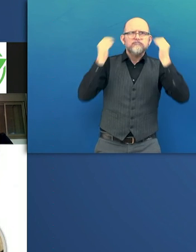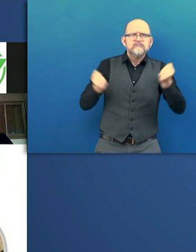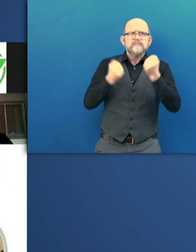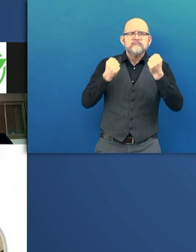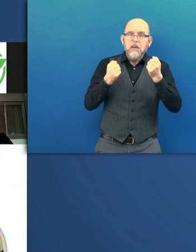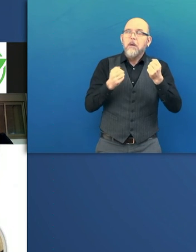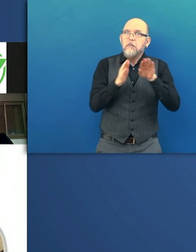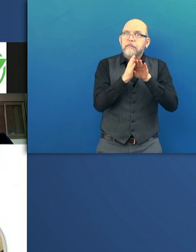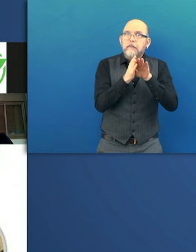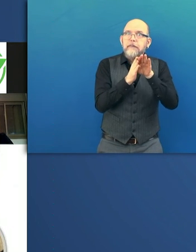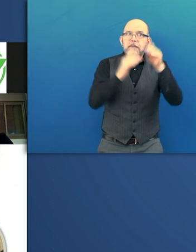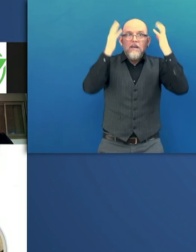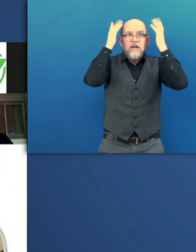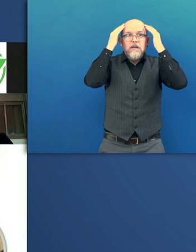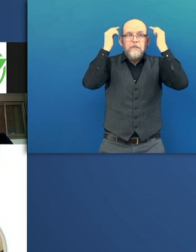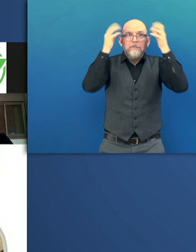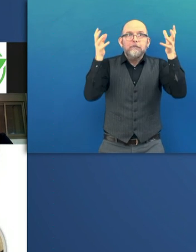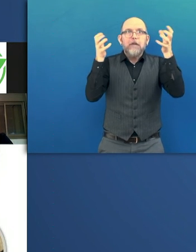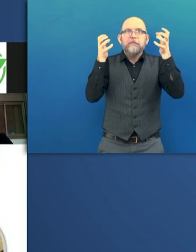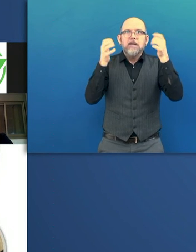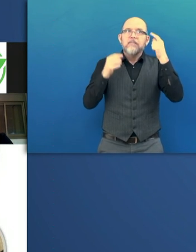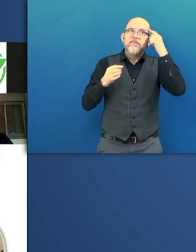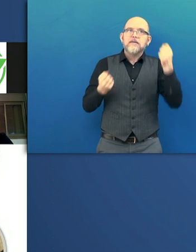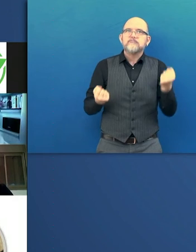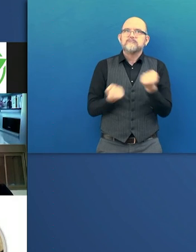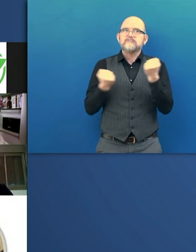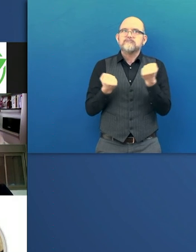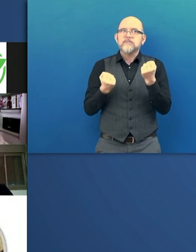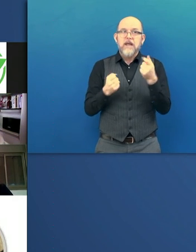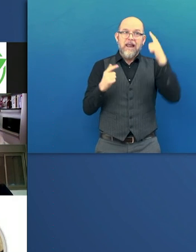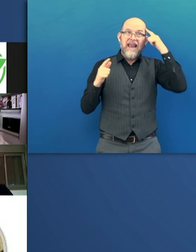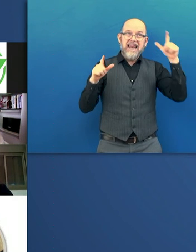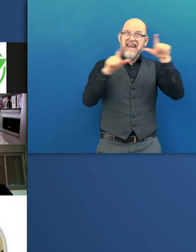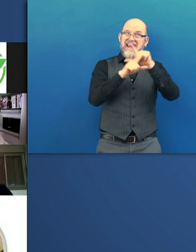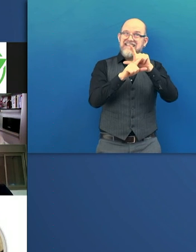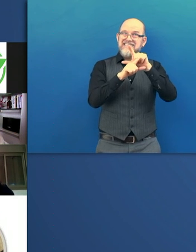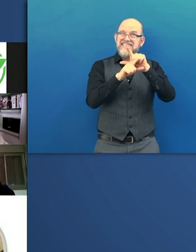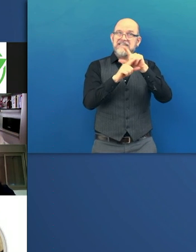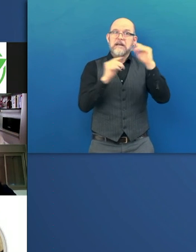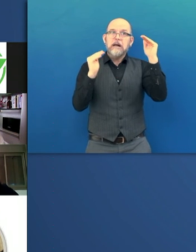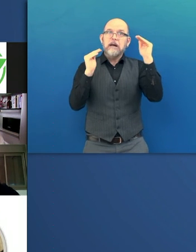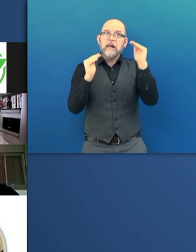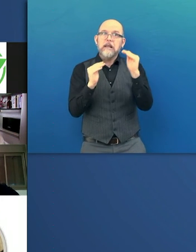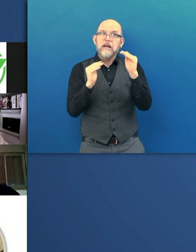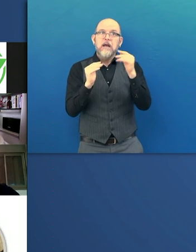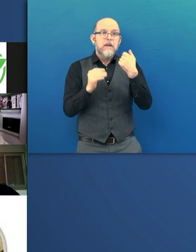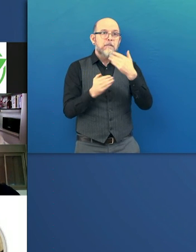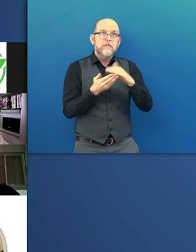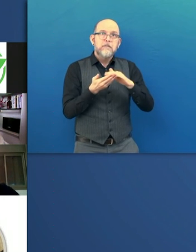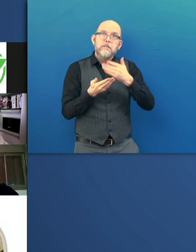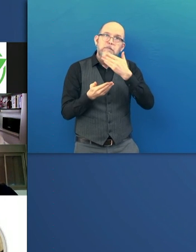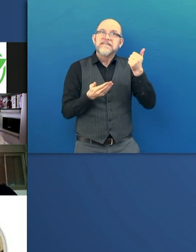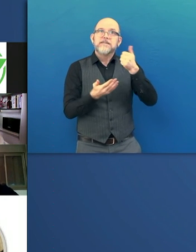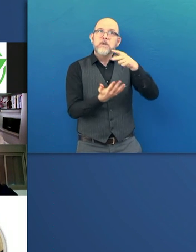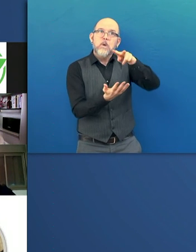the performance improvements for dyslexia, even they can read better and they can